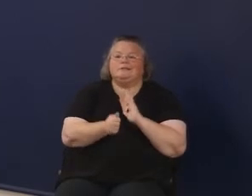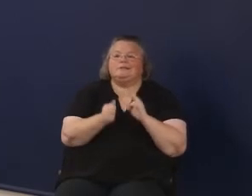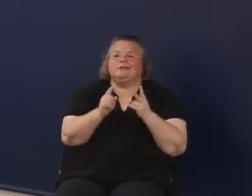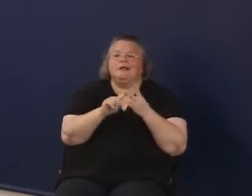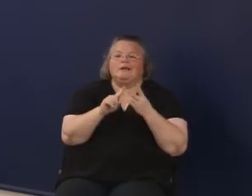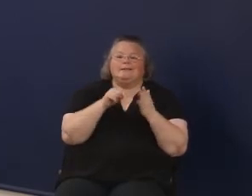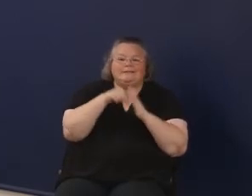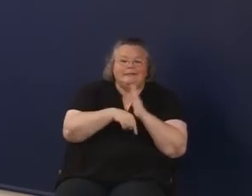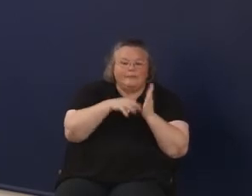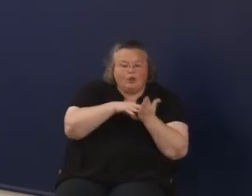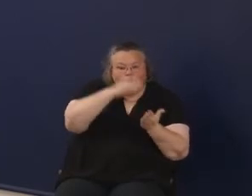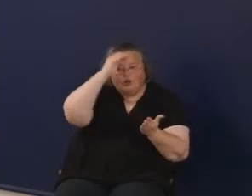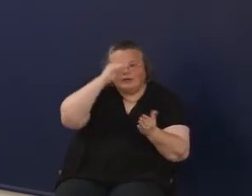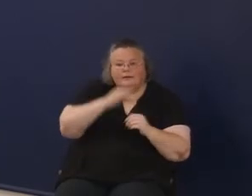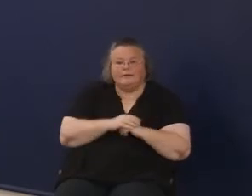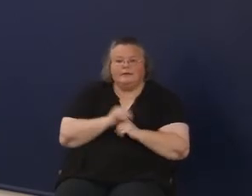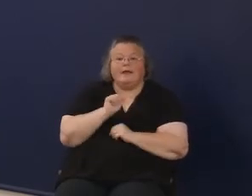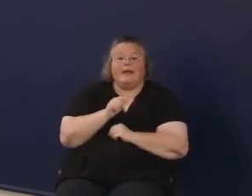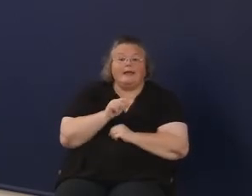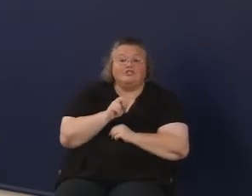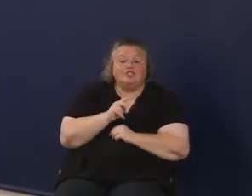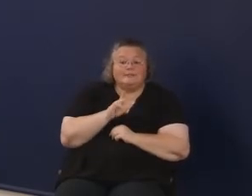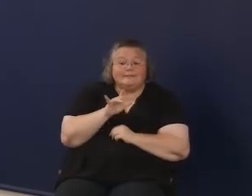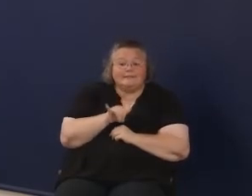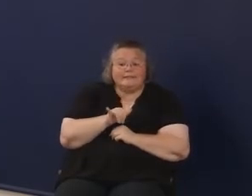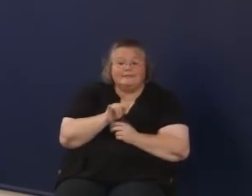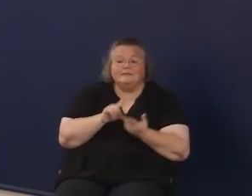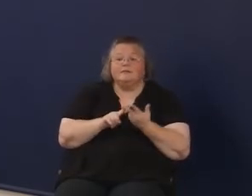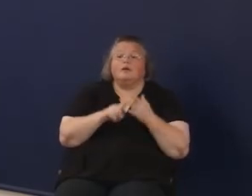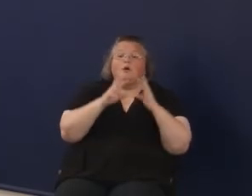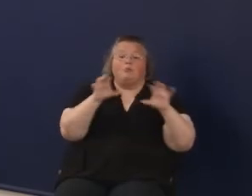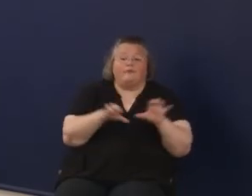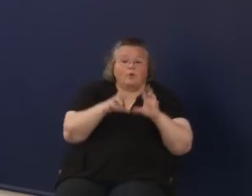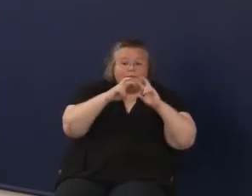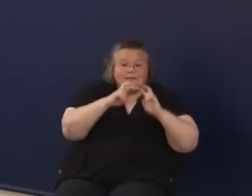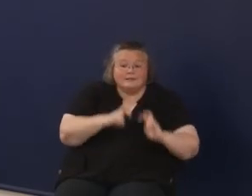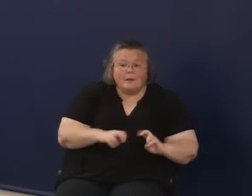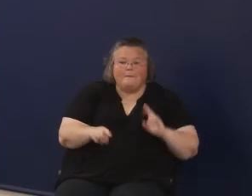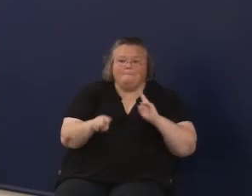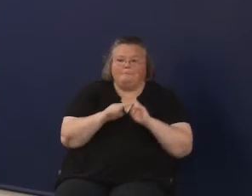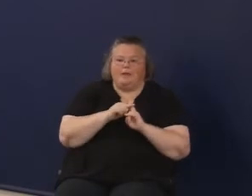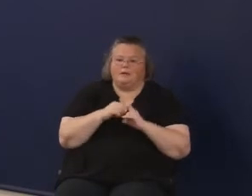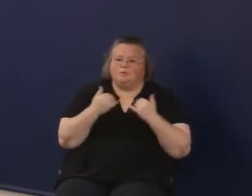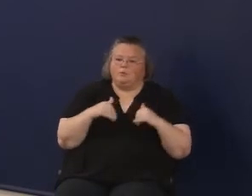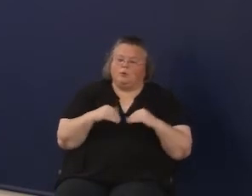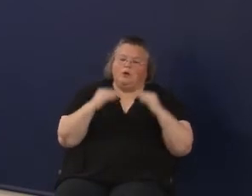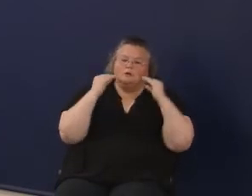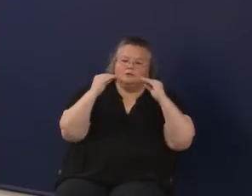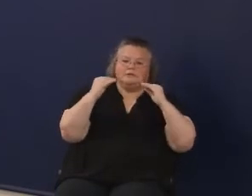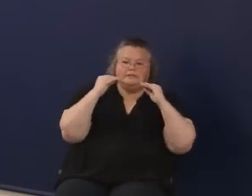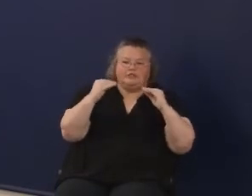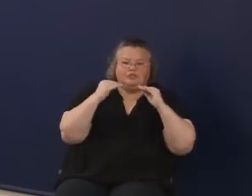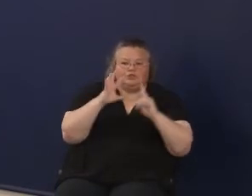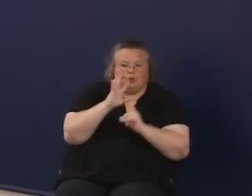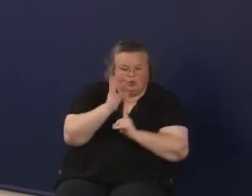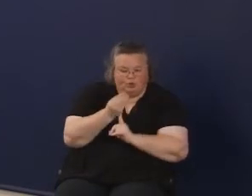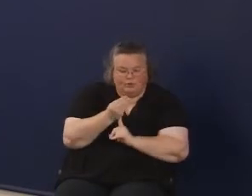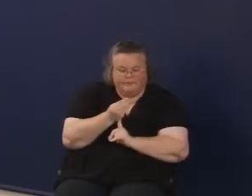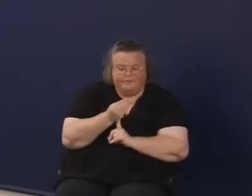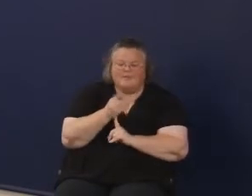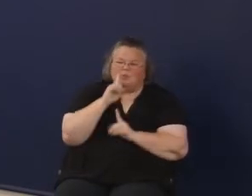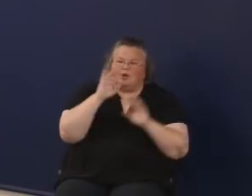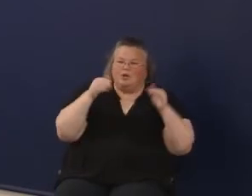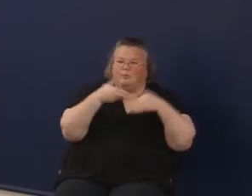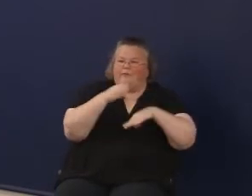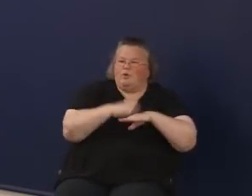performance assessment, and crafting a robust teaching culture in school. Today, we'll be focusing mainly on this half